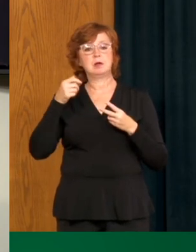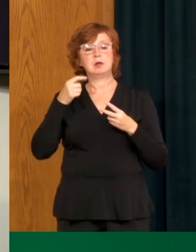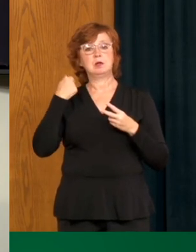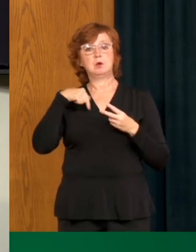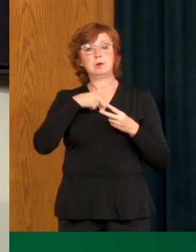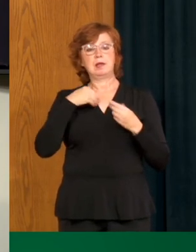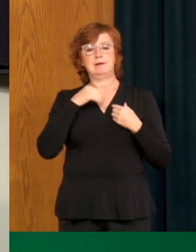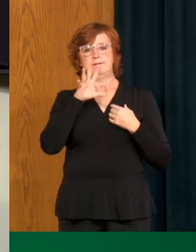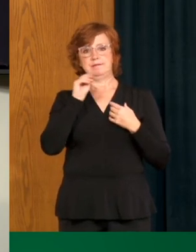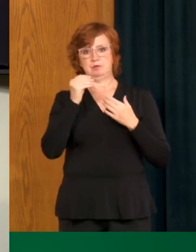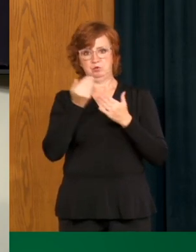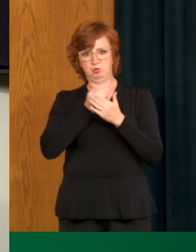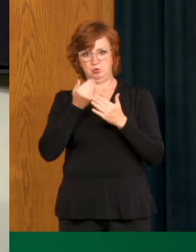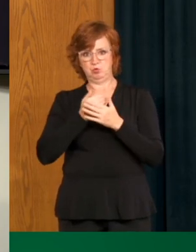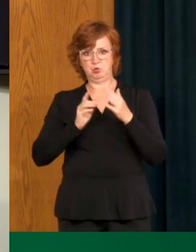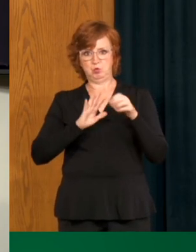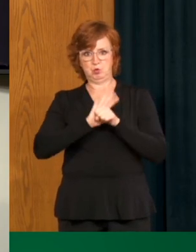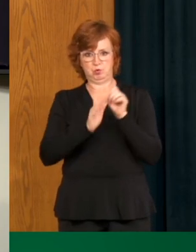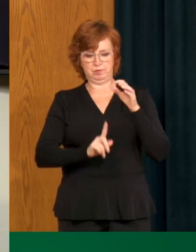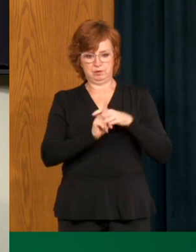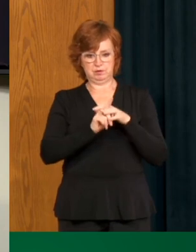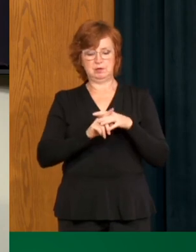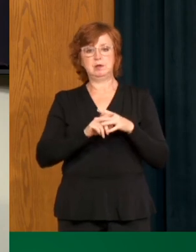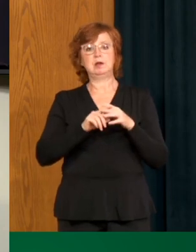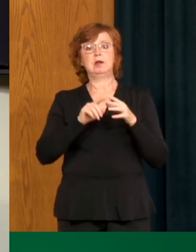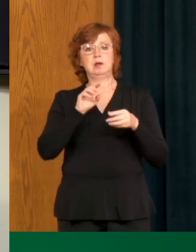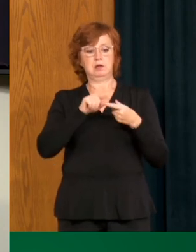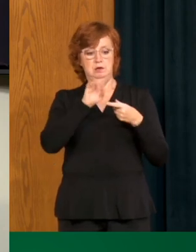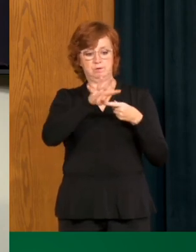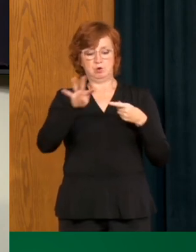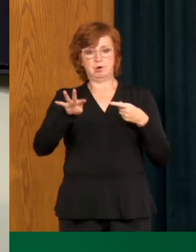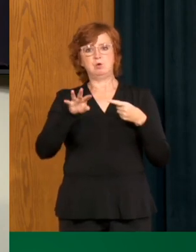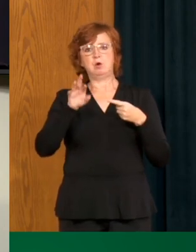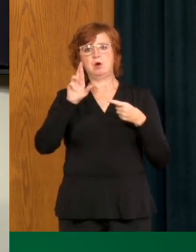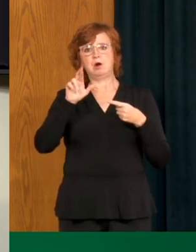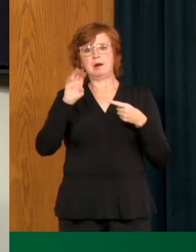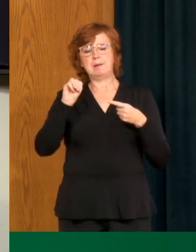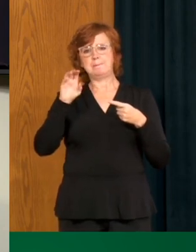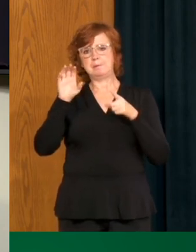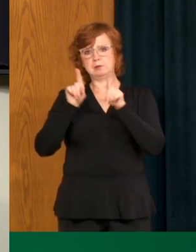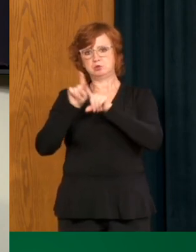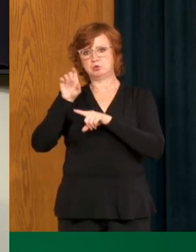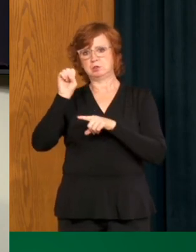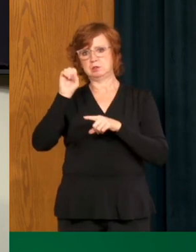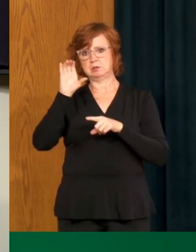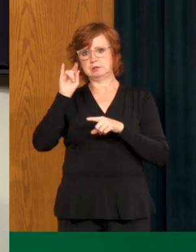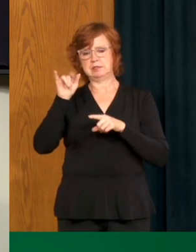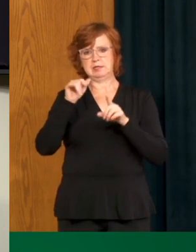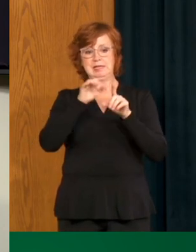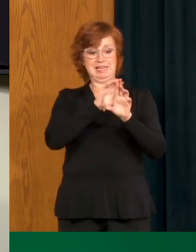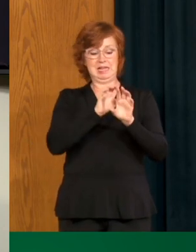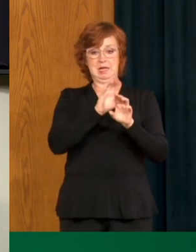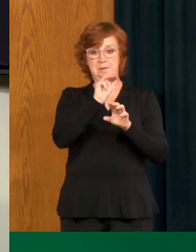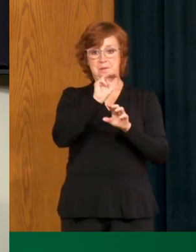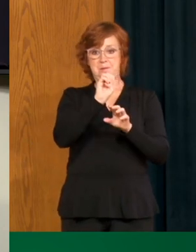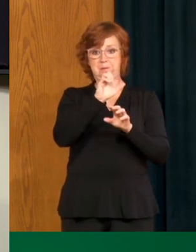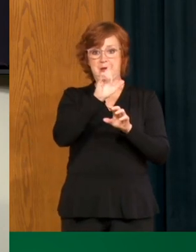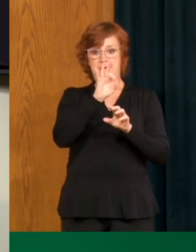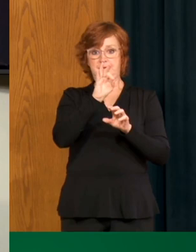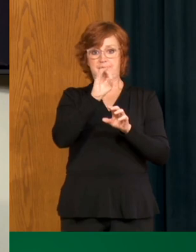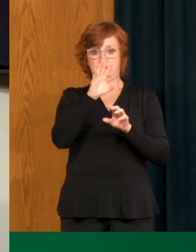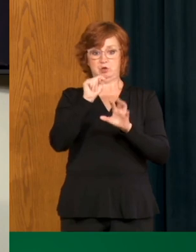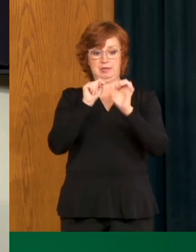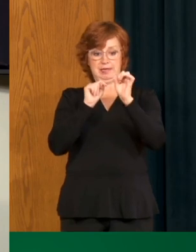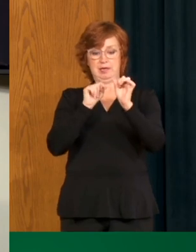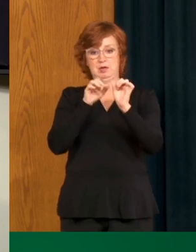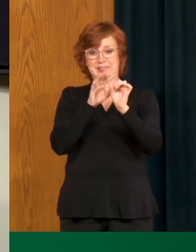in Saskatchewan, of which 44 were in a communal living setting within the RM of Star City, east of Melfort. And this again emphasizes